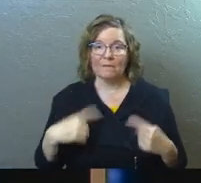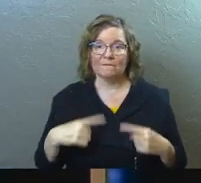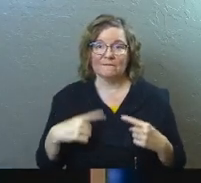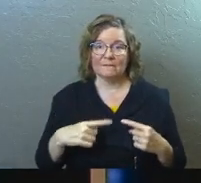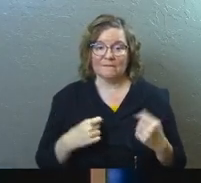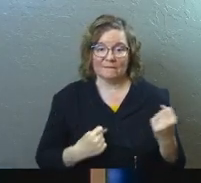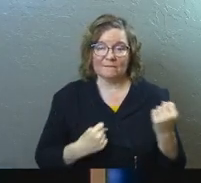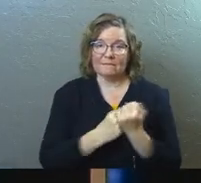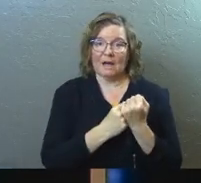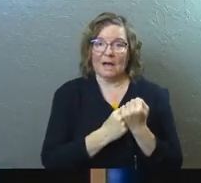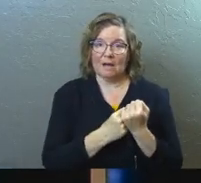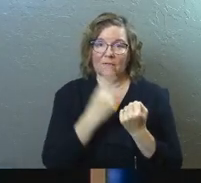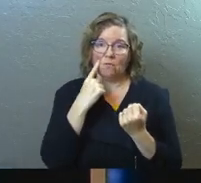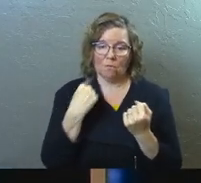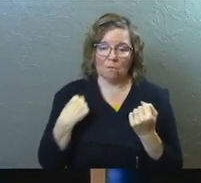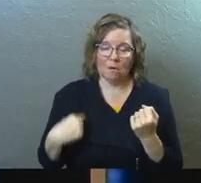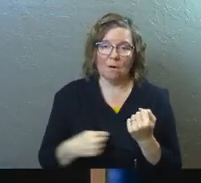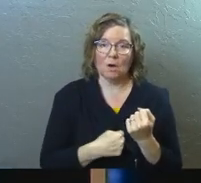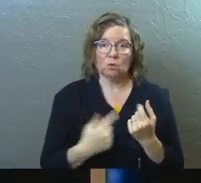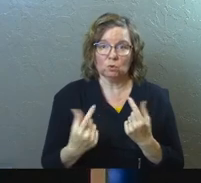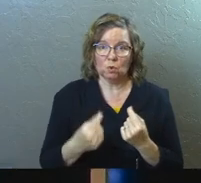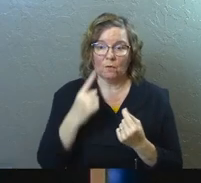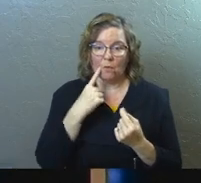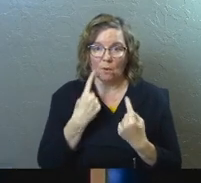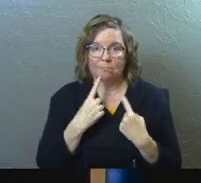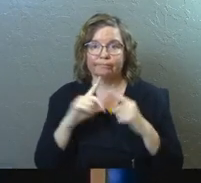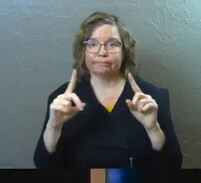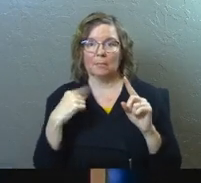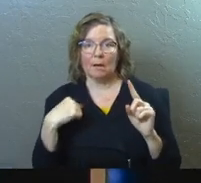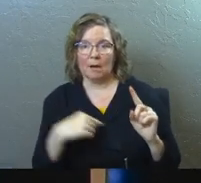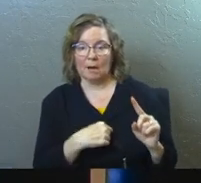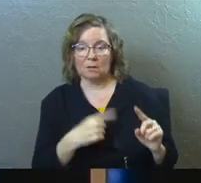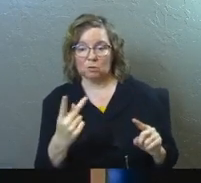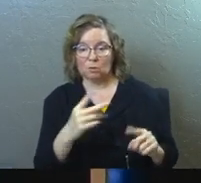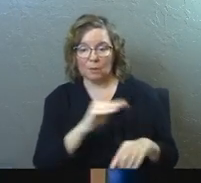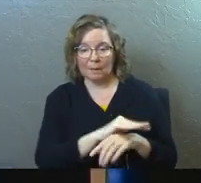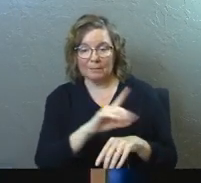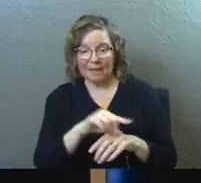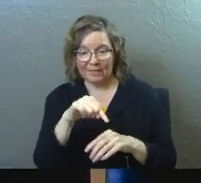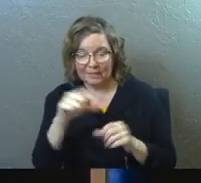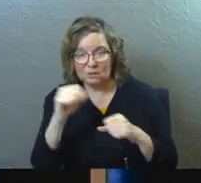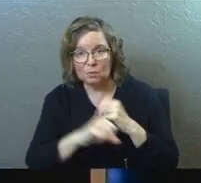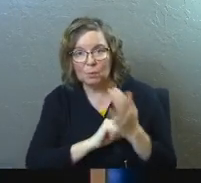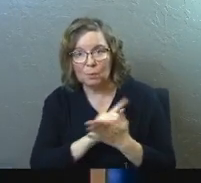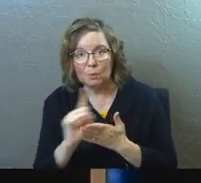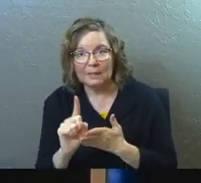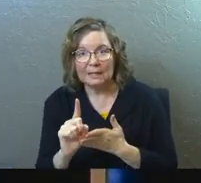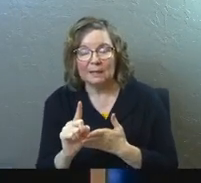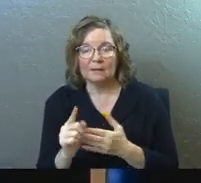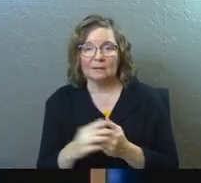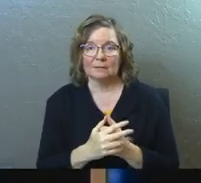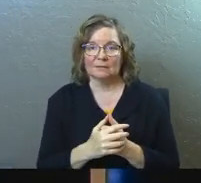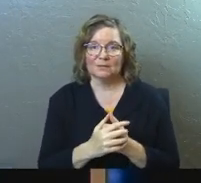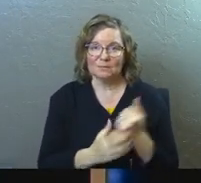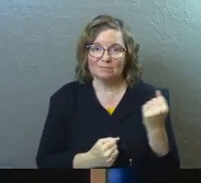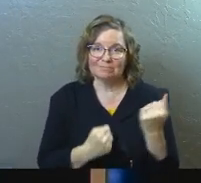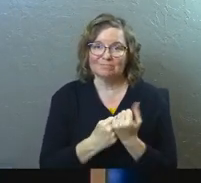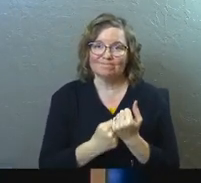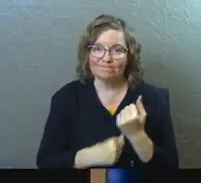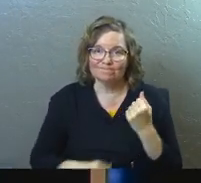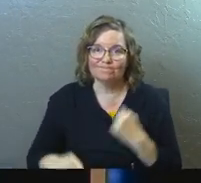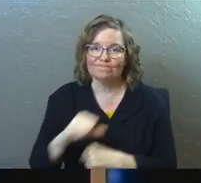for us, that we're going to do what it takes to fight for us. You guys at McDonald's this week, fight for us.